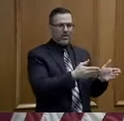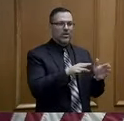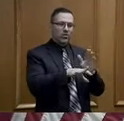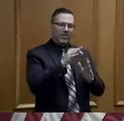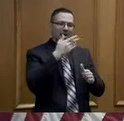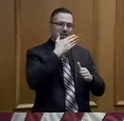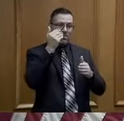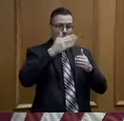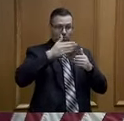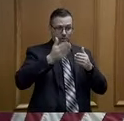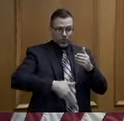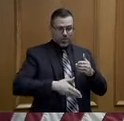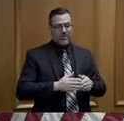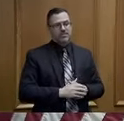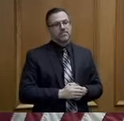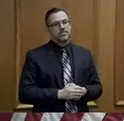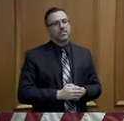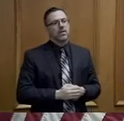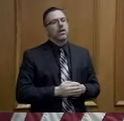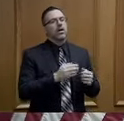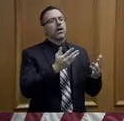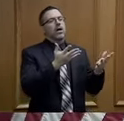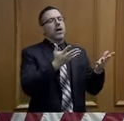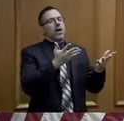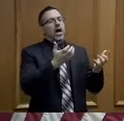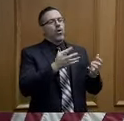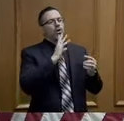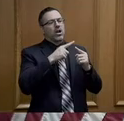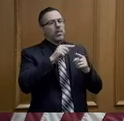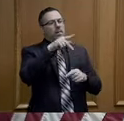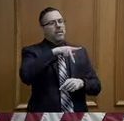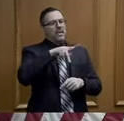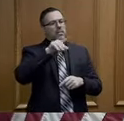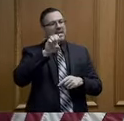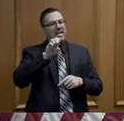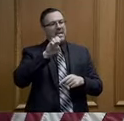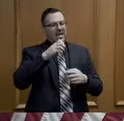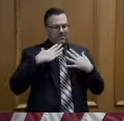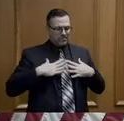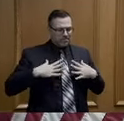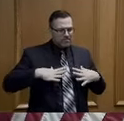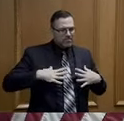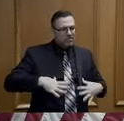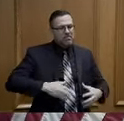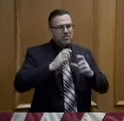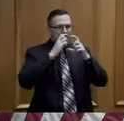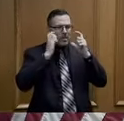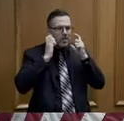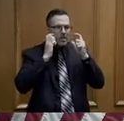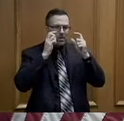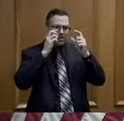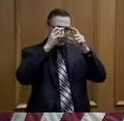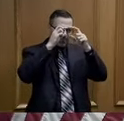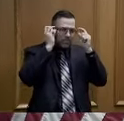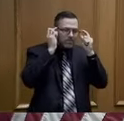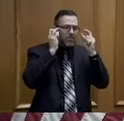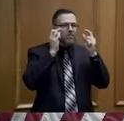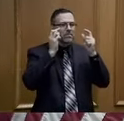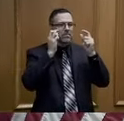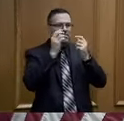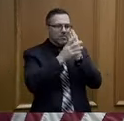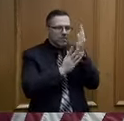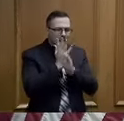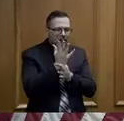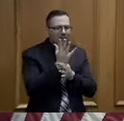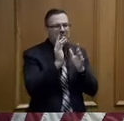end. I want to give an update on personal protective equipment. It's a lot of conversation in this country and in the state around the need